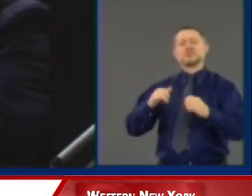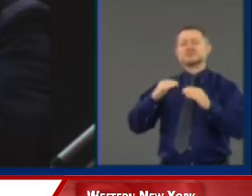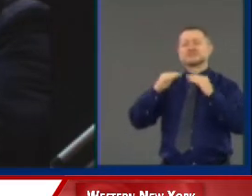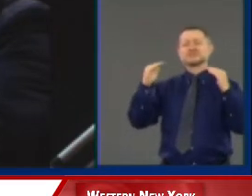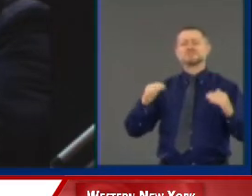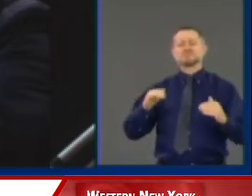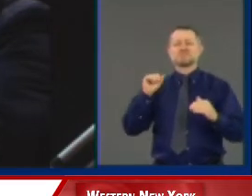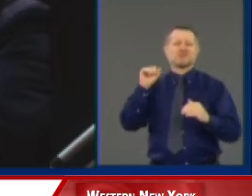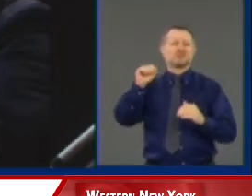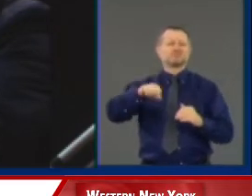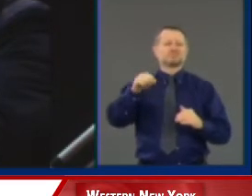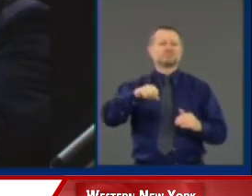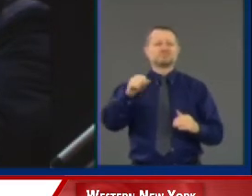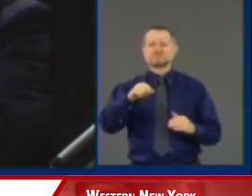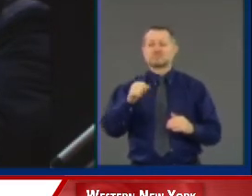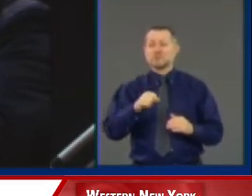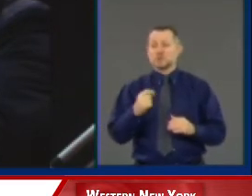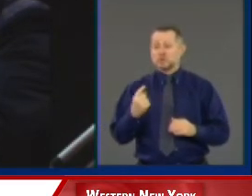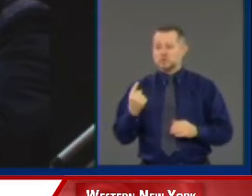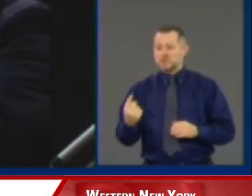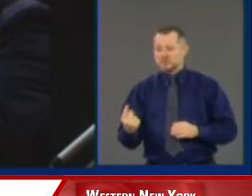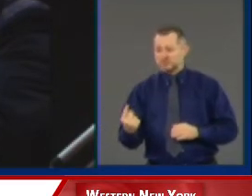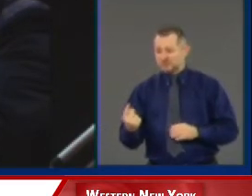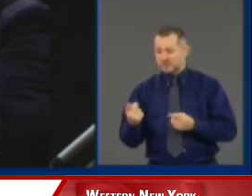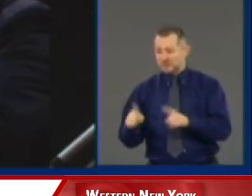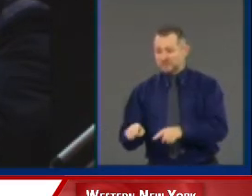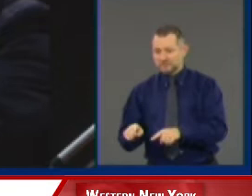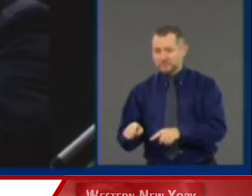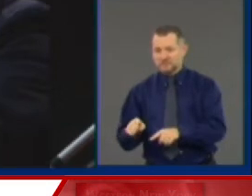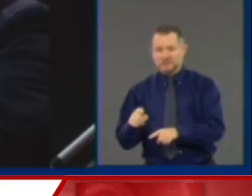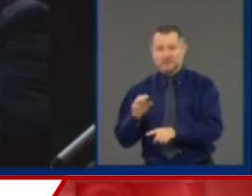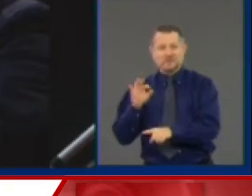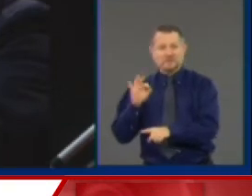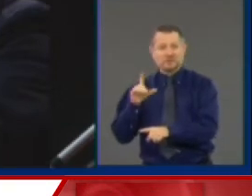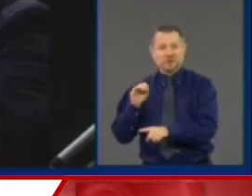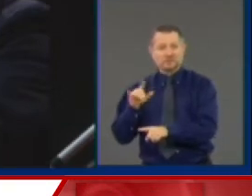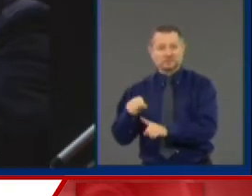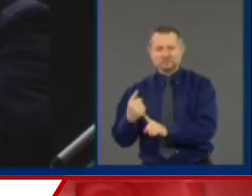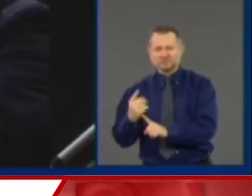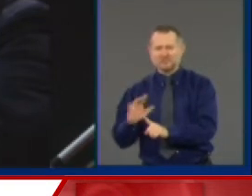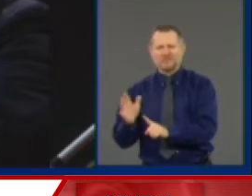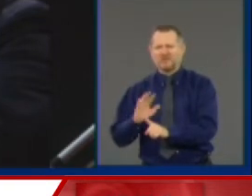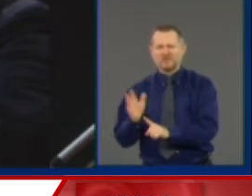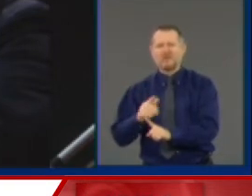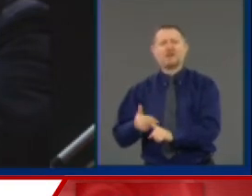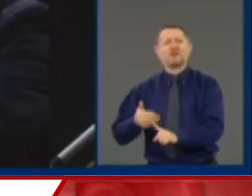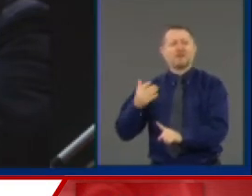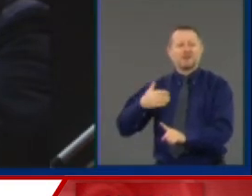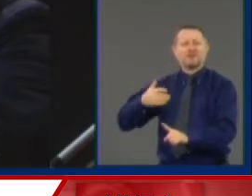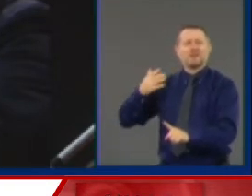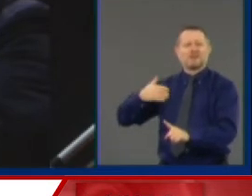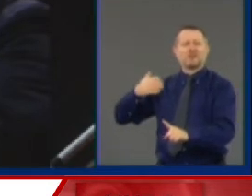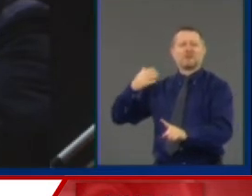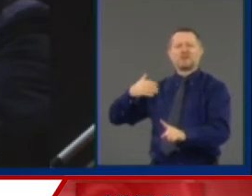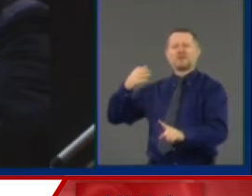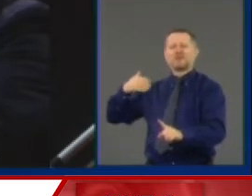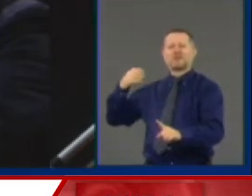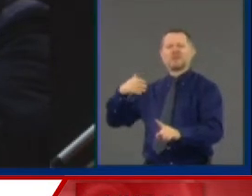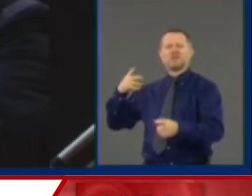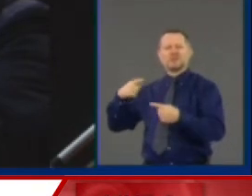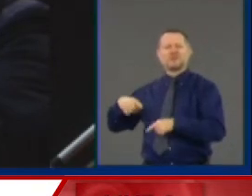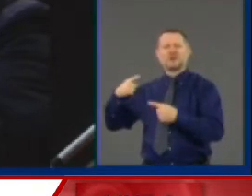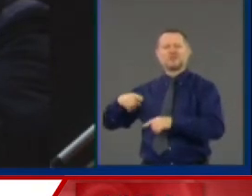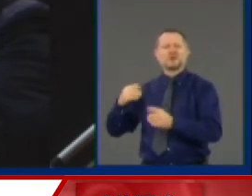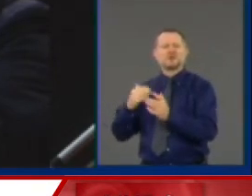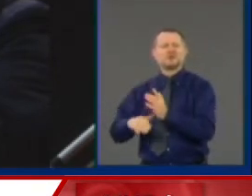just Mr. Floyd. It goes back. There are 50 cases that are just like